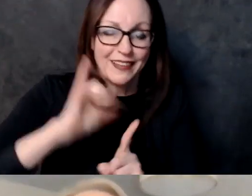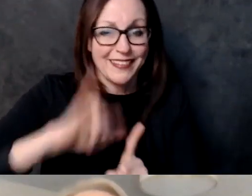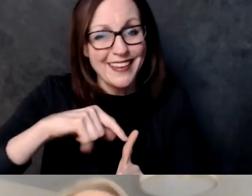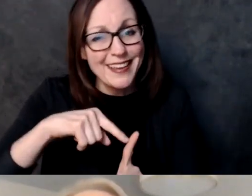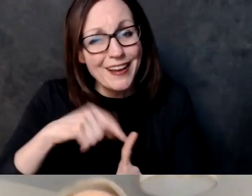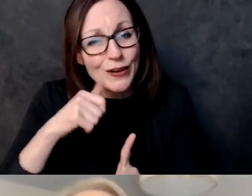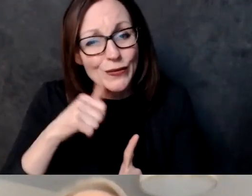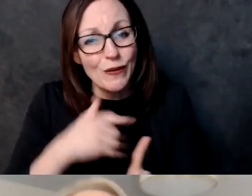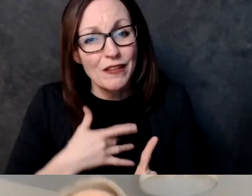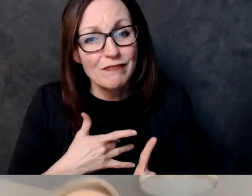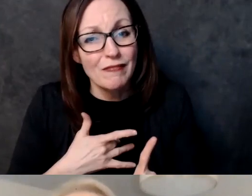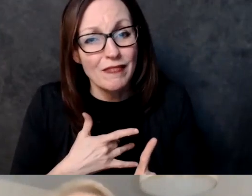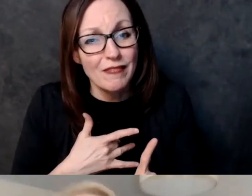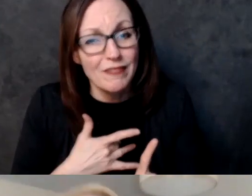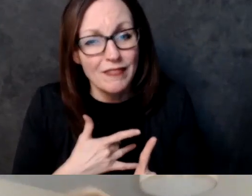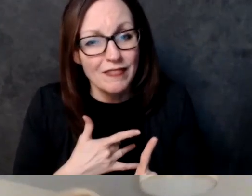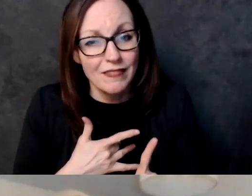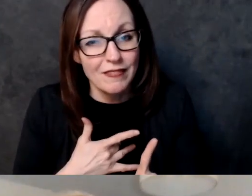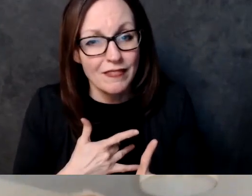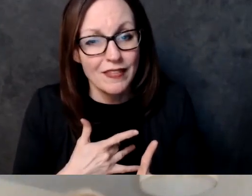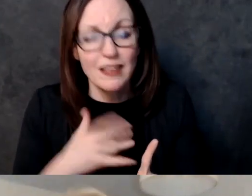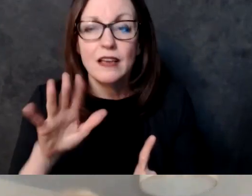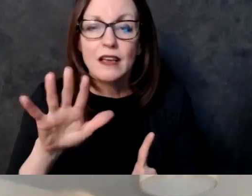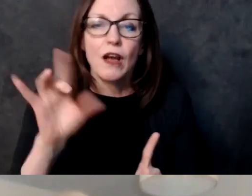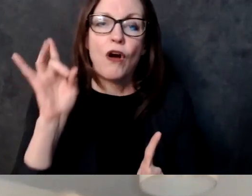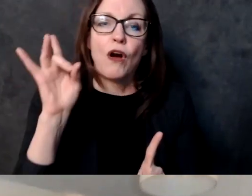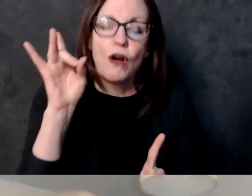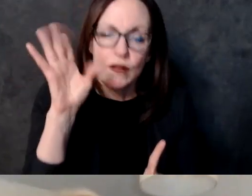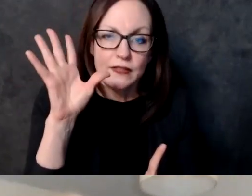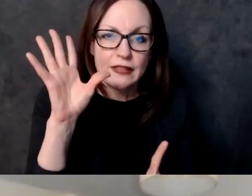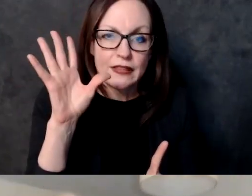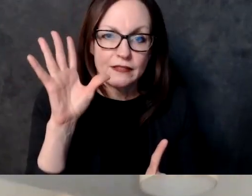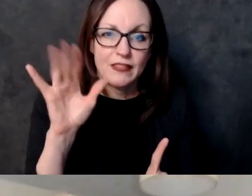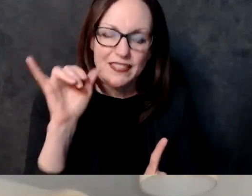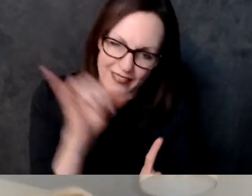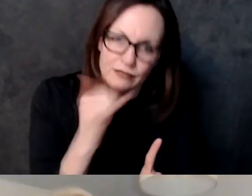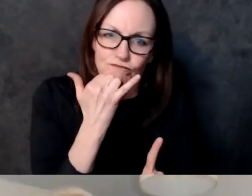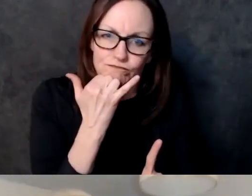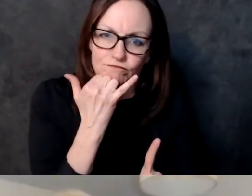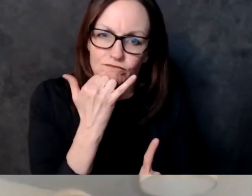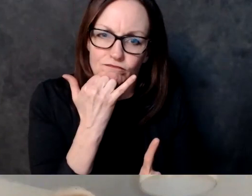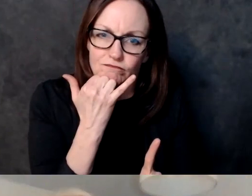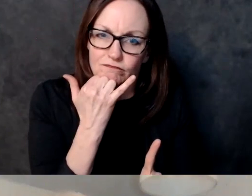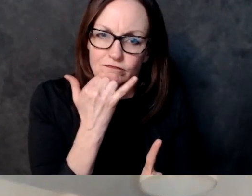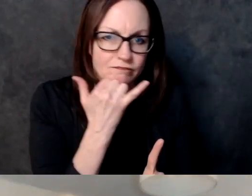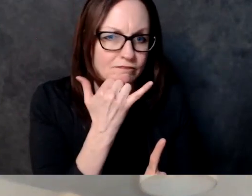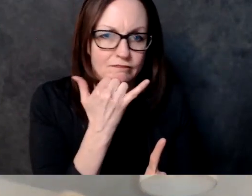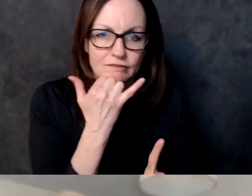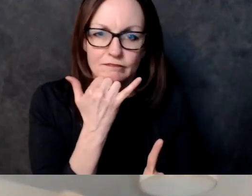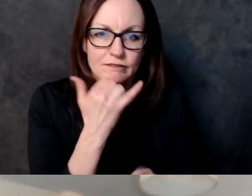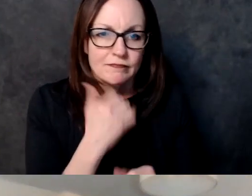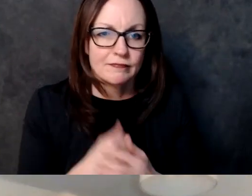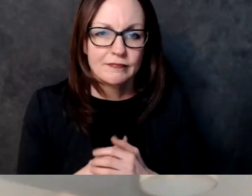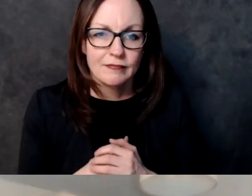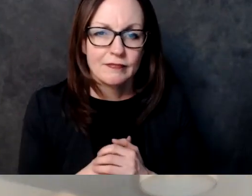you know anyway and and and the standards for that profession and that sort of behavior are completely out of